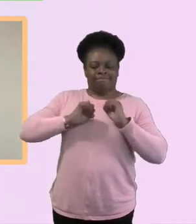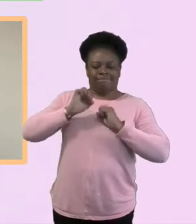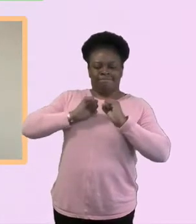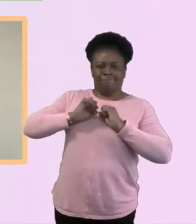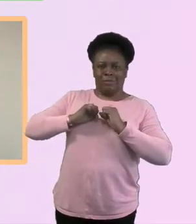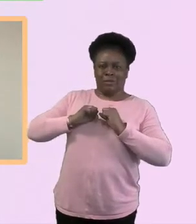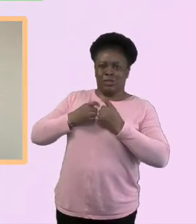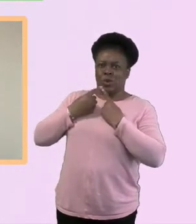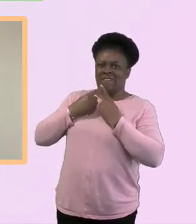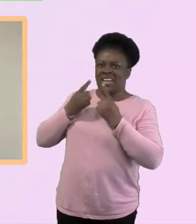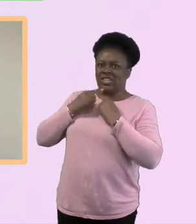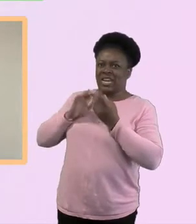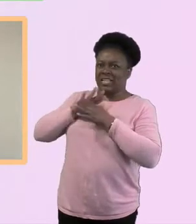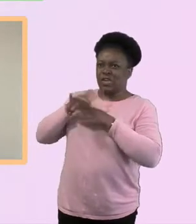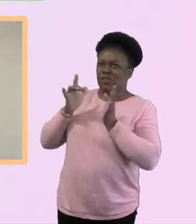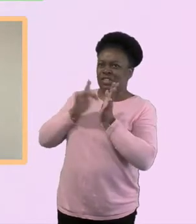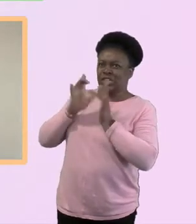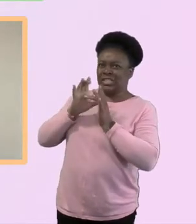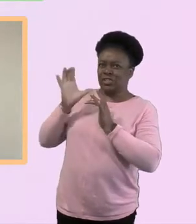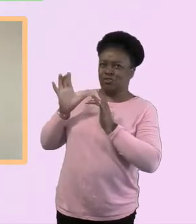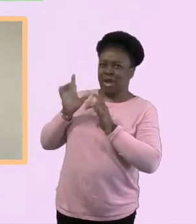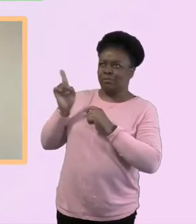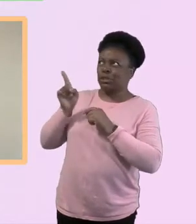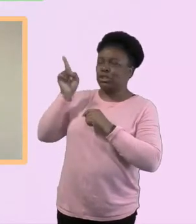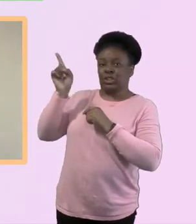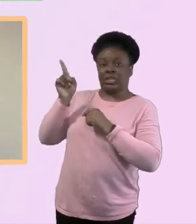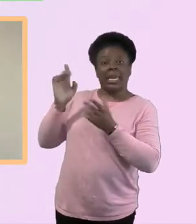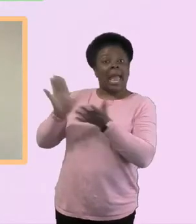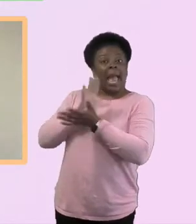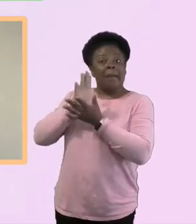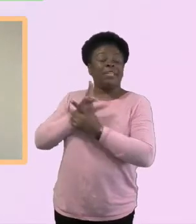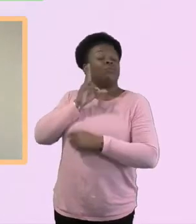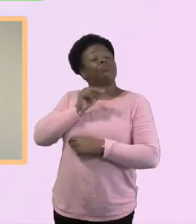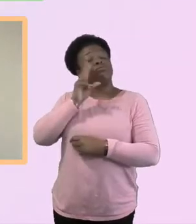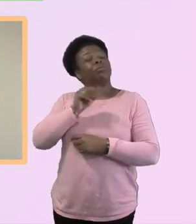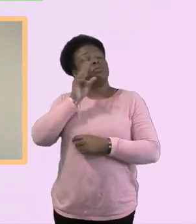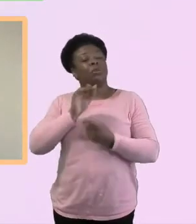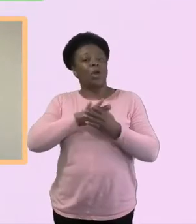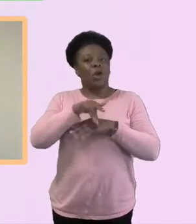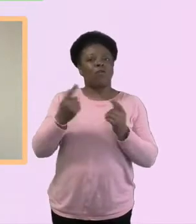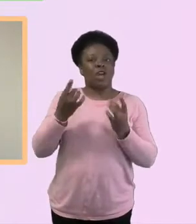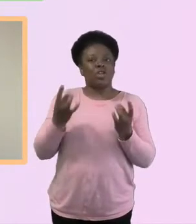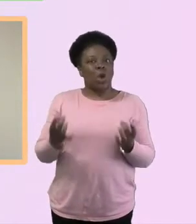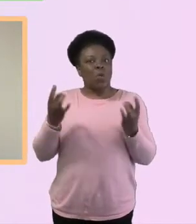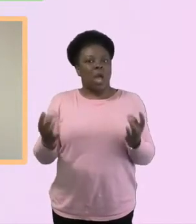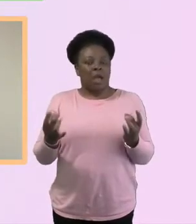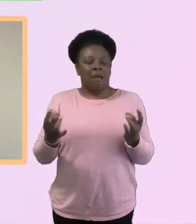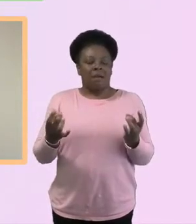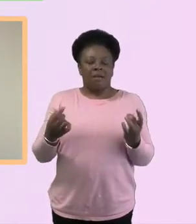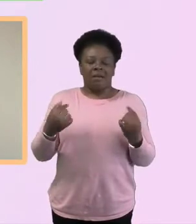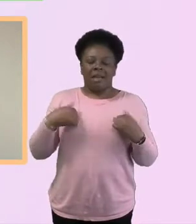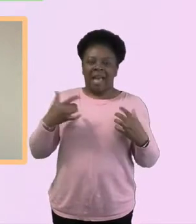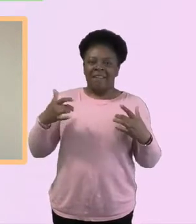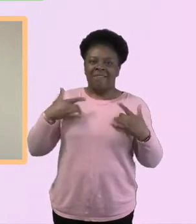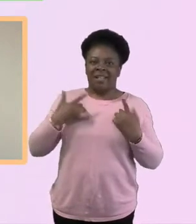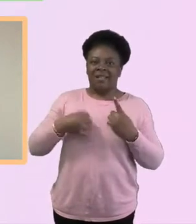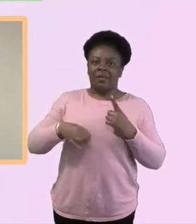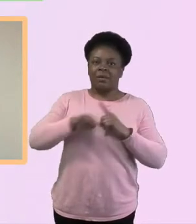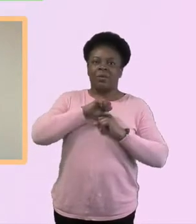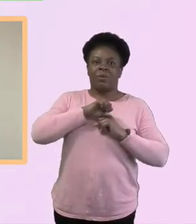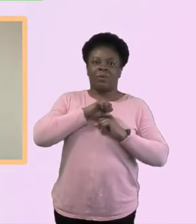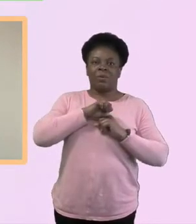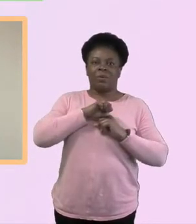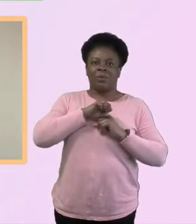you know, I, I do think people are really open and in times of shift and change and disturbance that heightens that